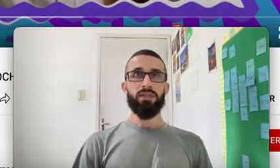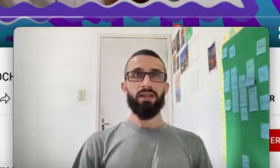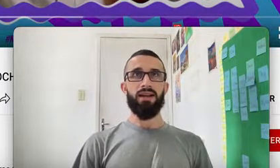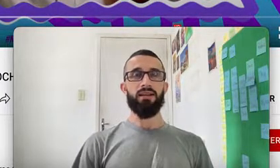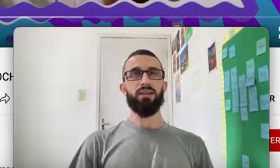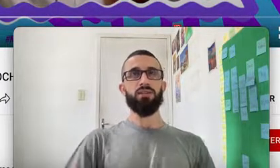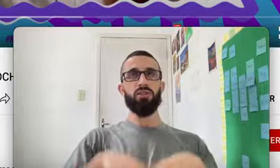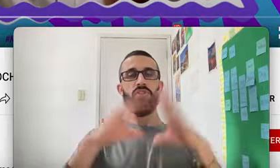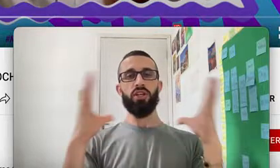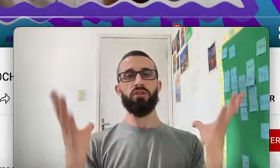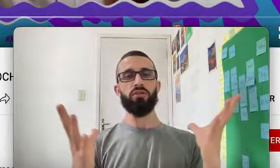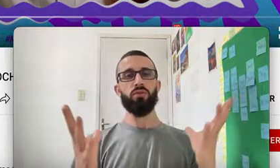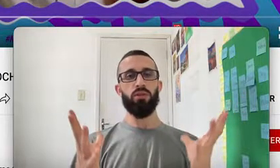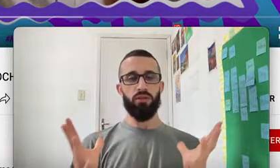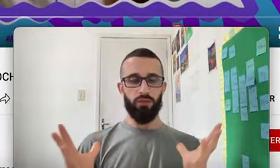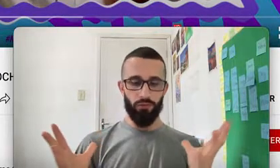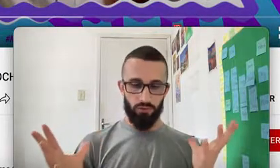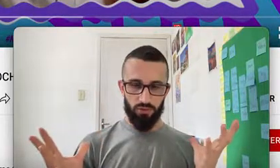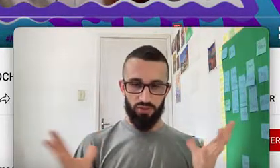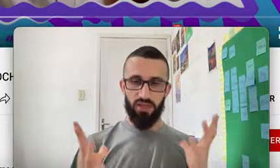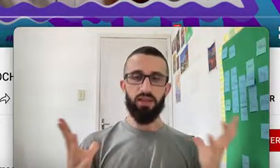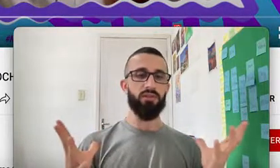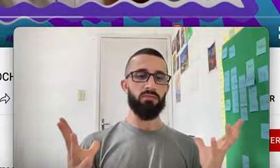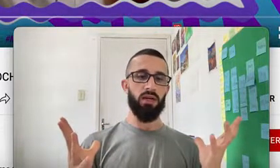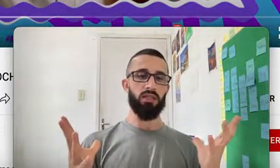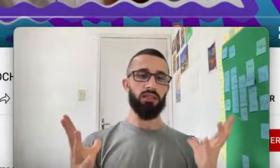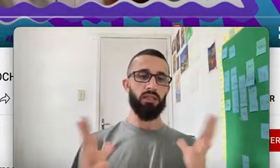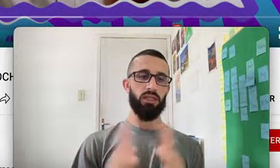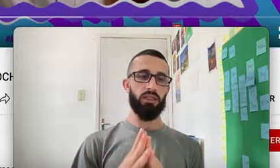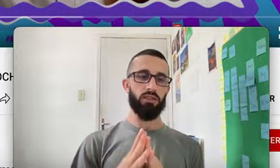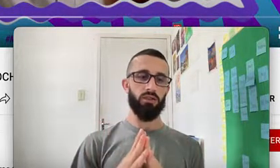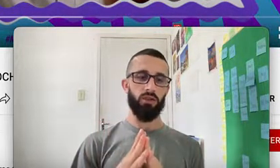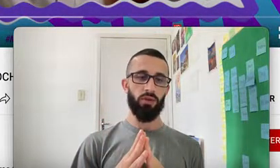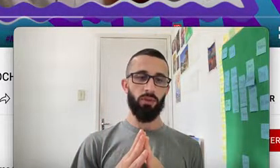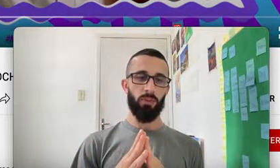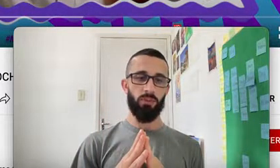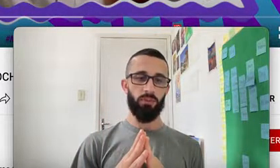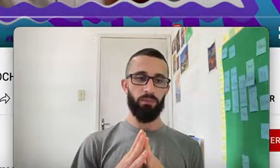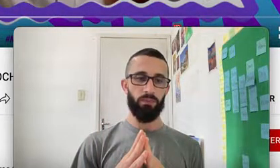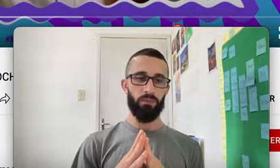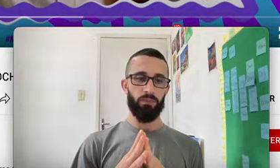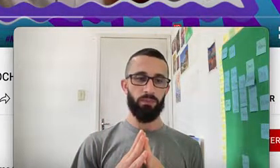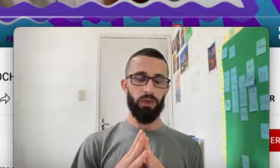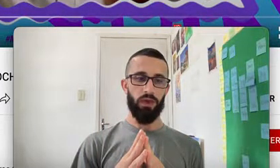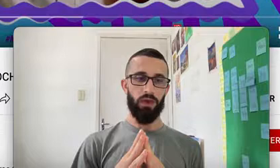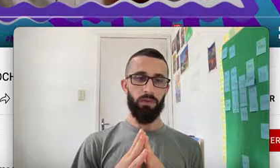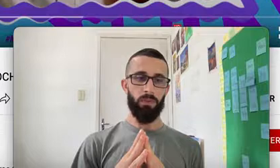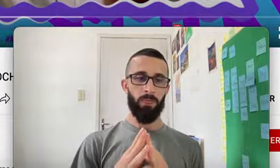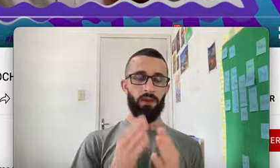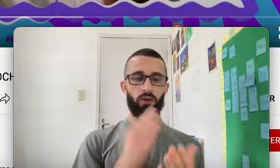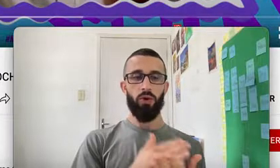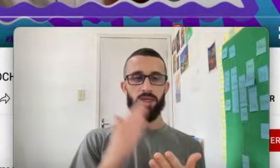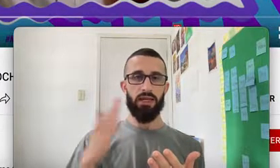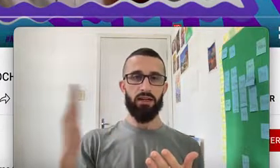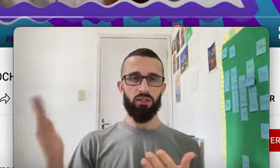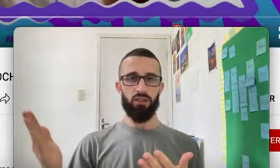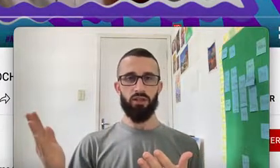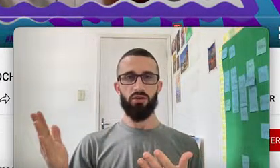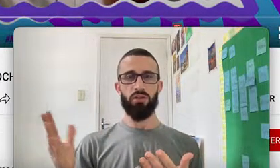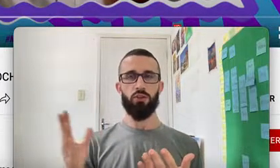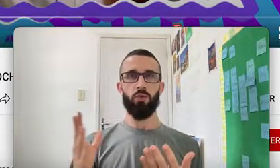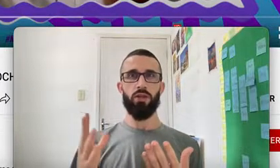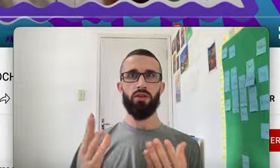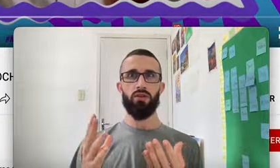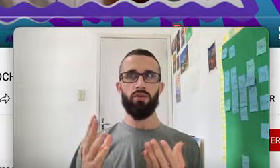Economizar Is The General Word For Saving Money Like To Yeah Guardar